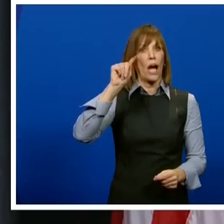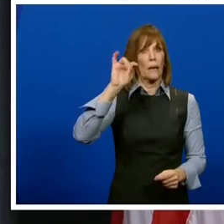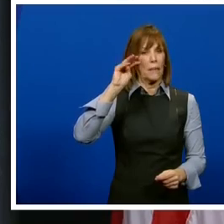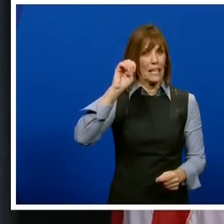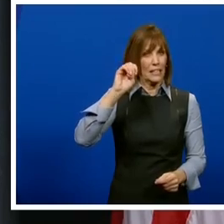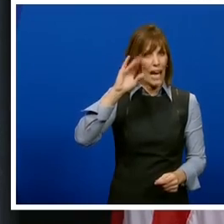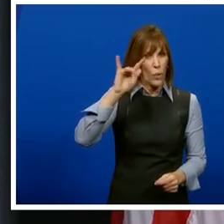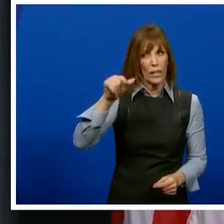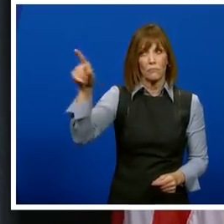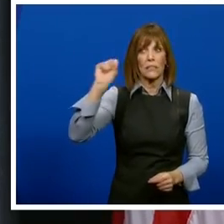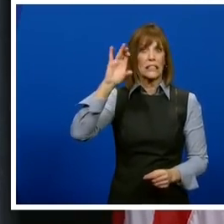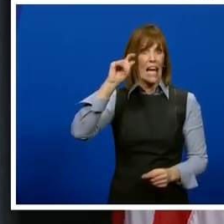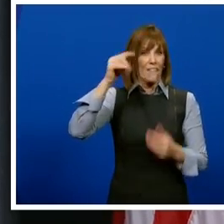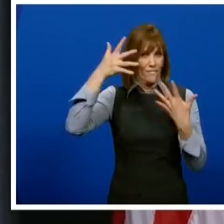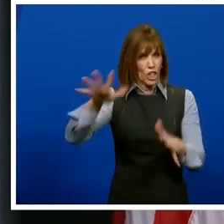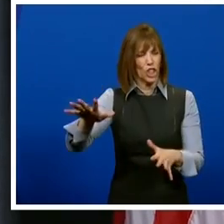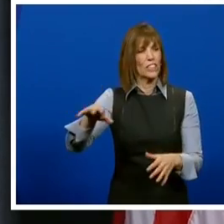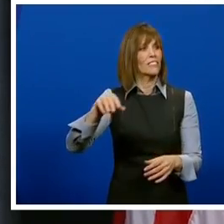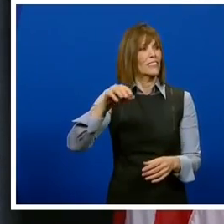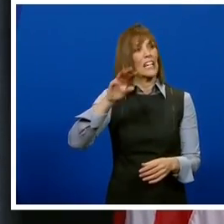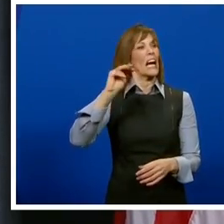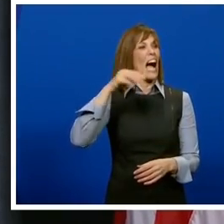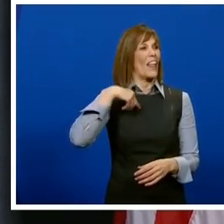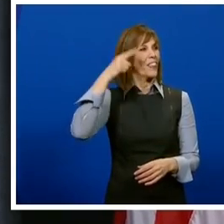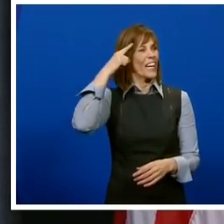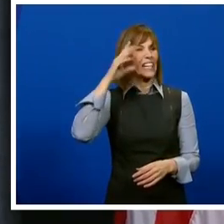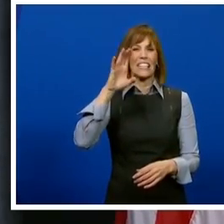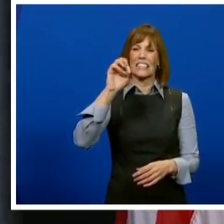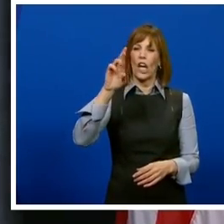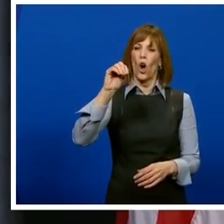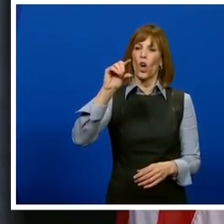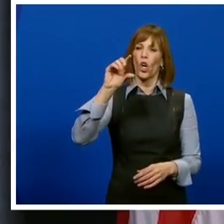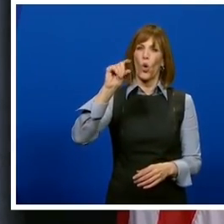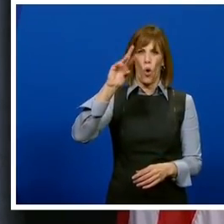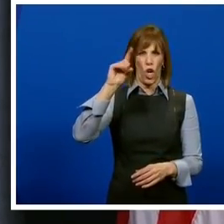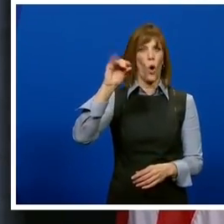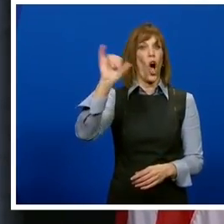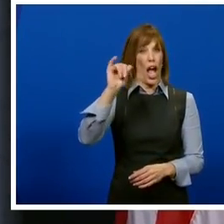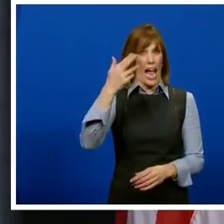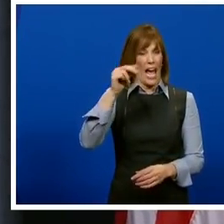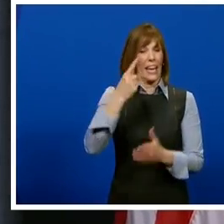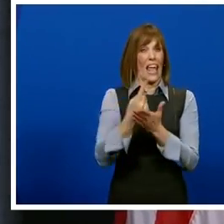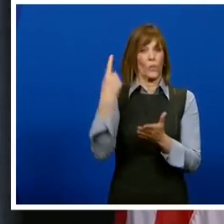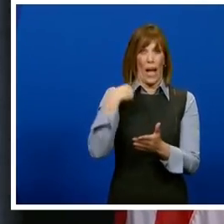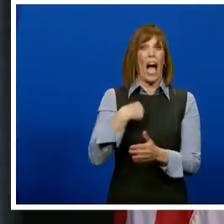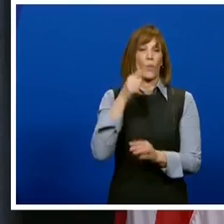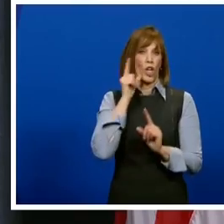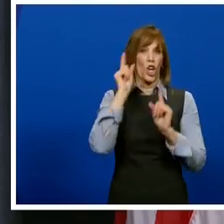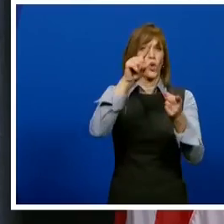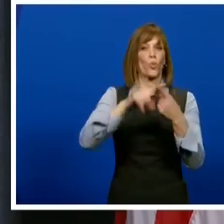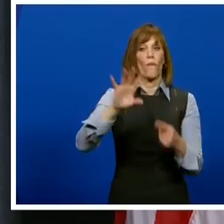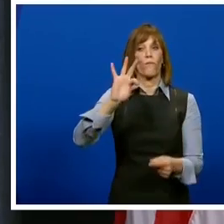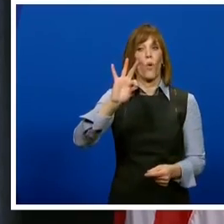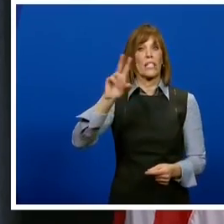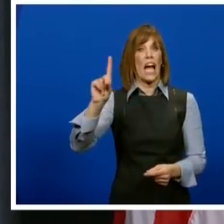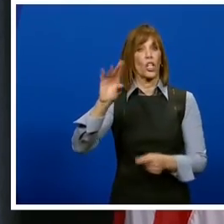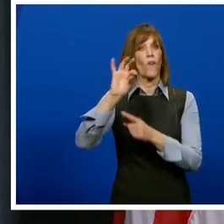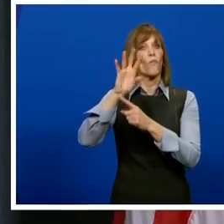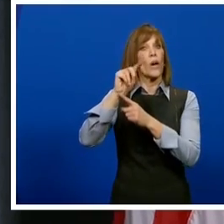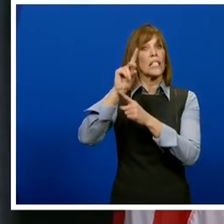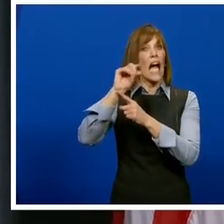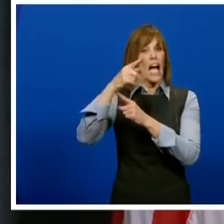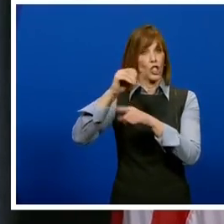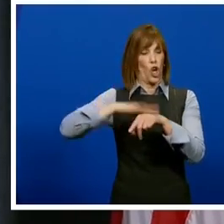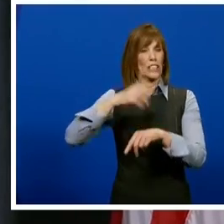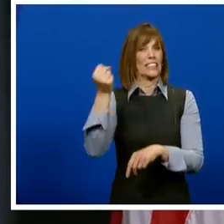did it. Mason City Cedar. Where was it? Cerro Gordo, I think also had one last week. I'm going to be heading to Fort Dodge. think on Saturday,